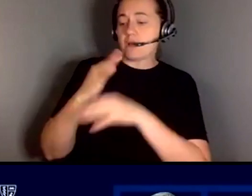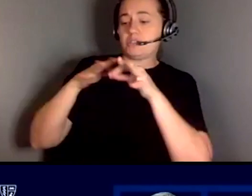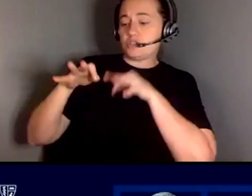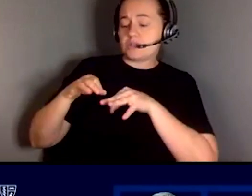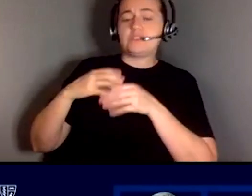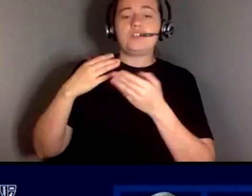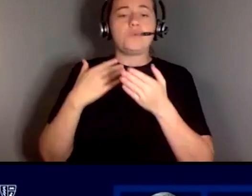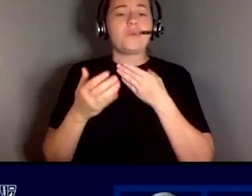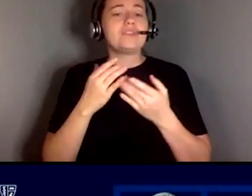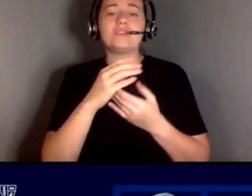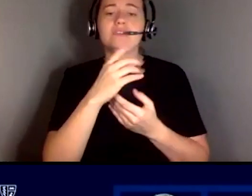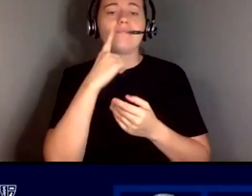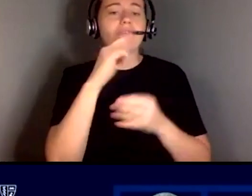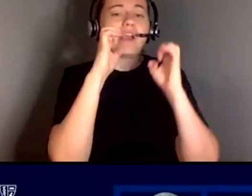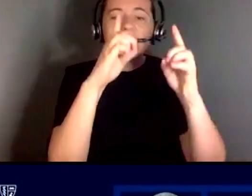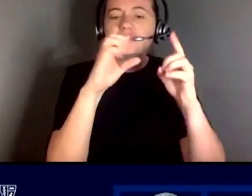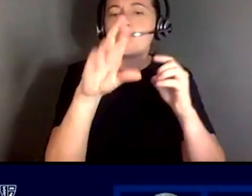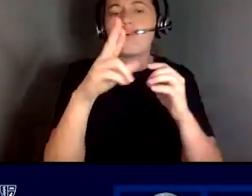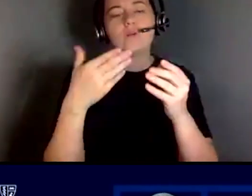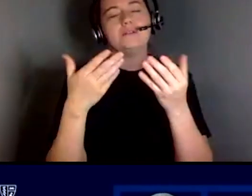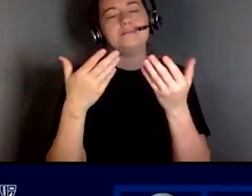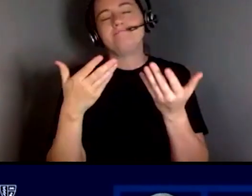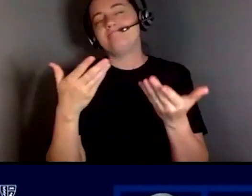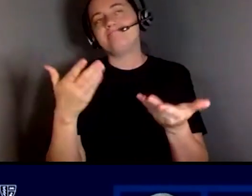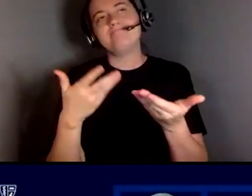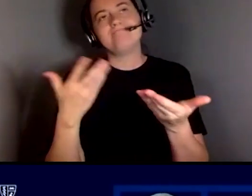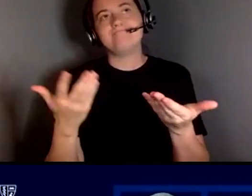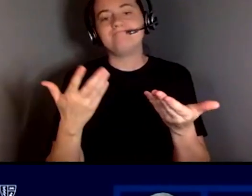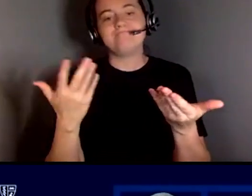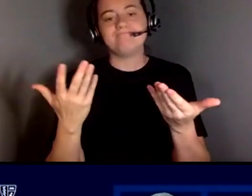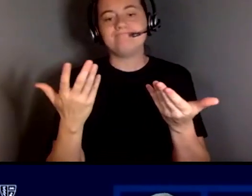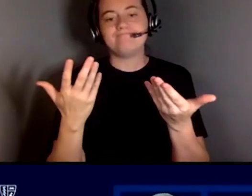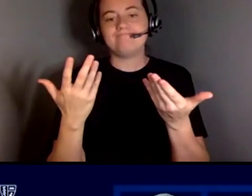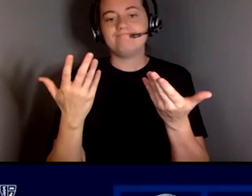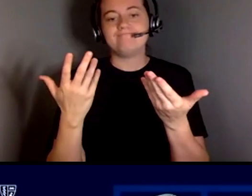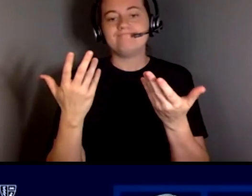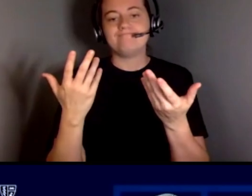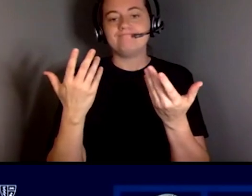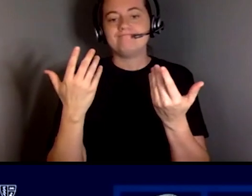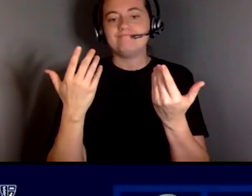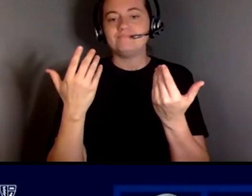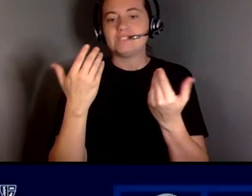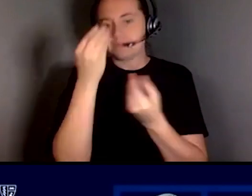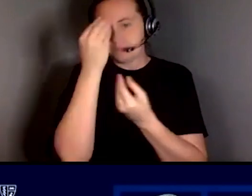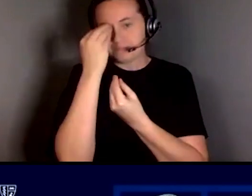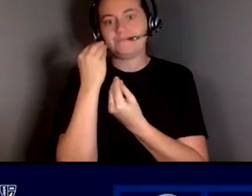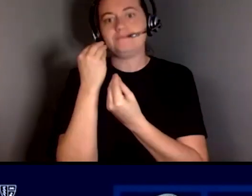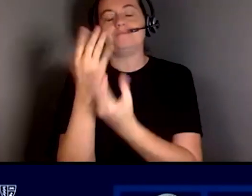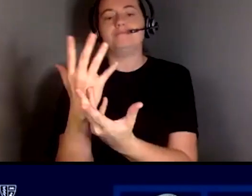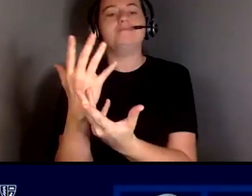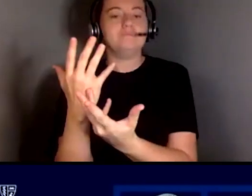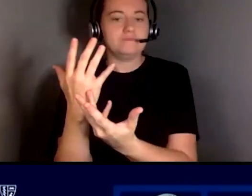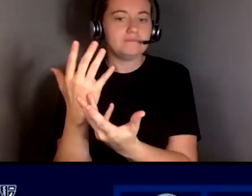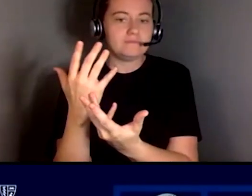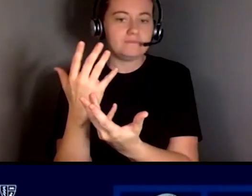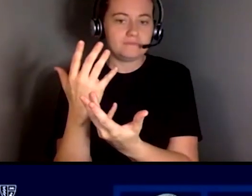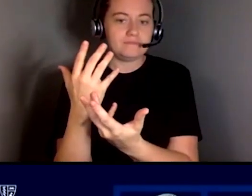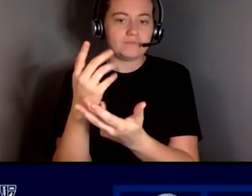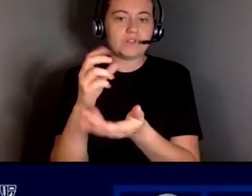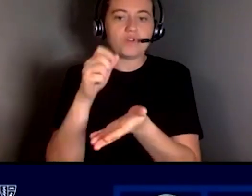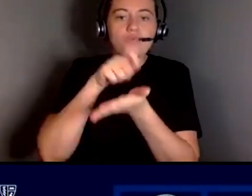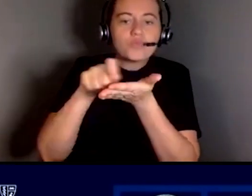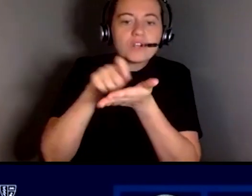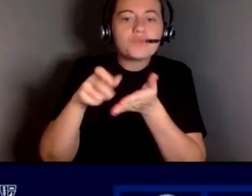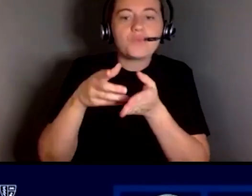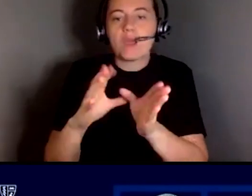for education or we can ever be disclosing um in written way and in verbal ways